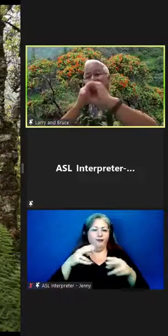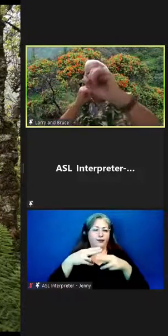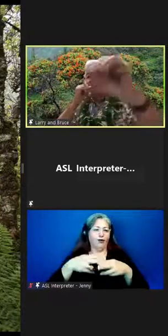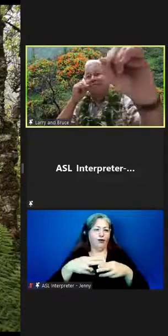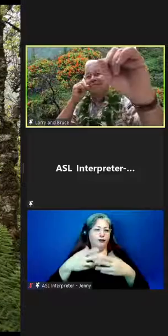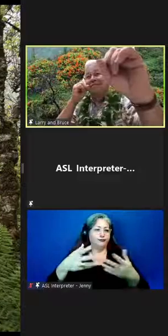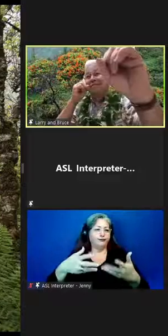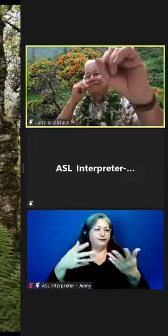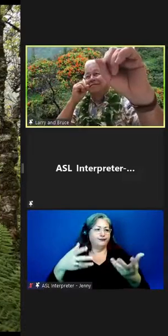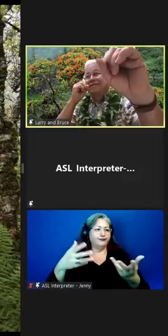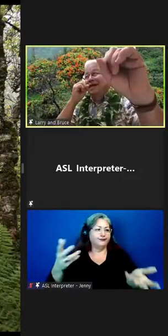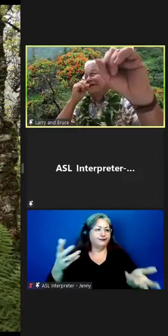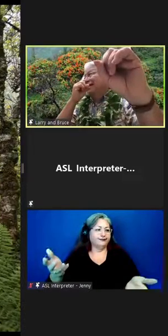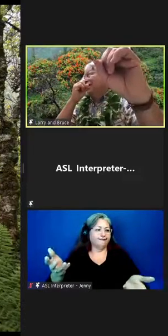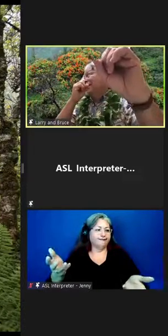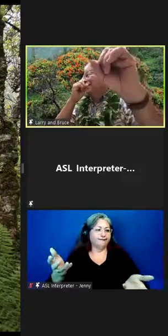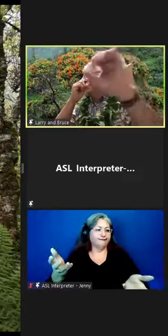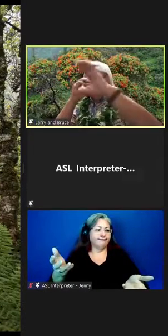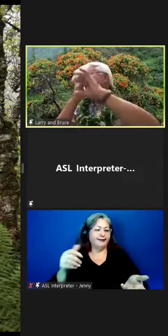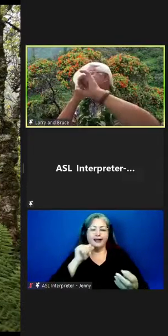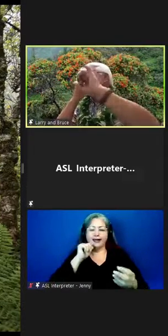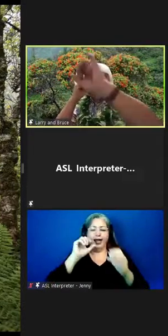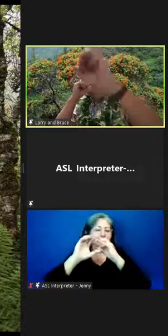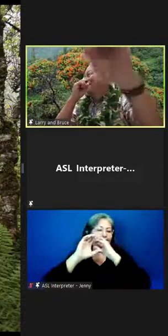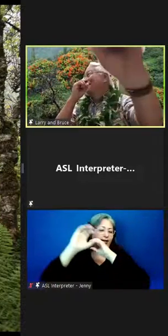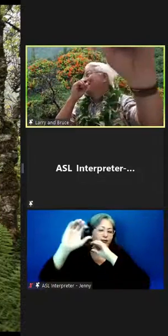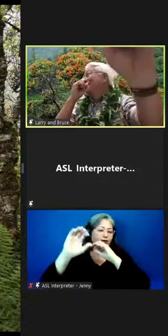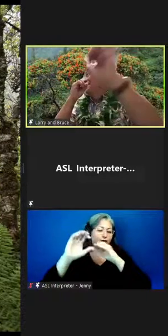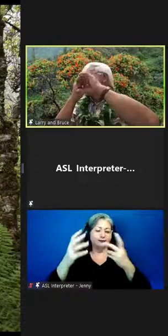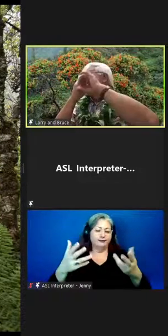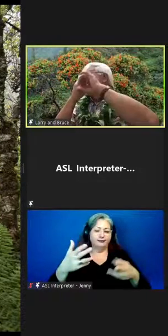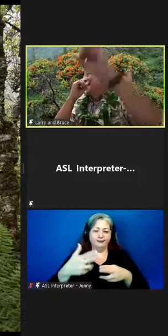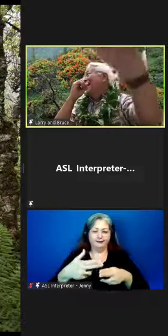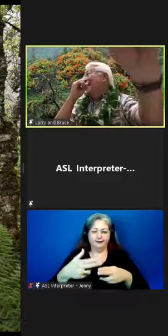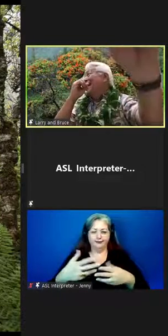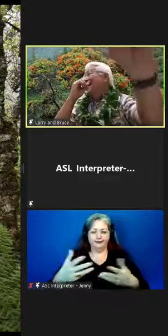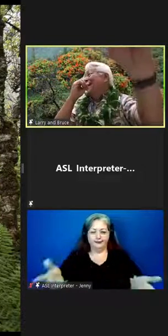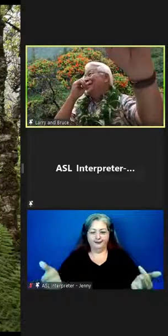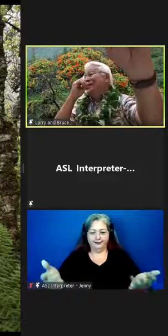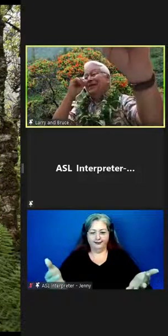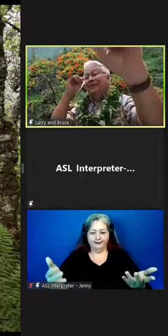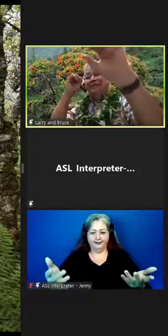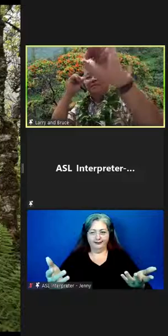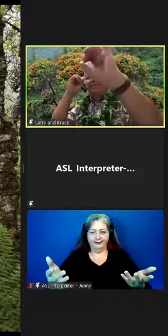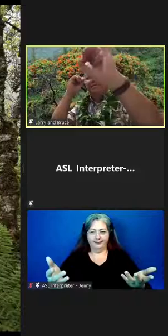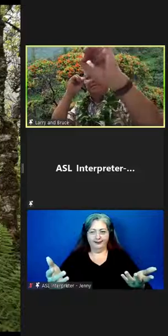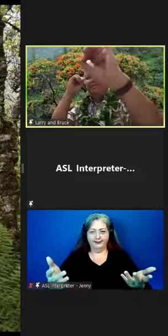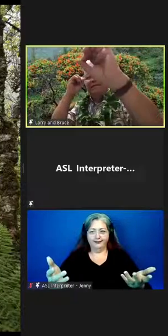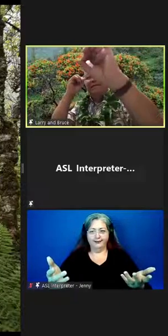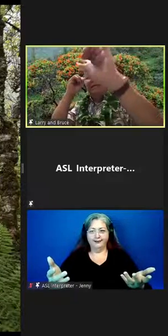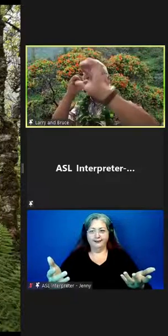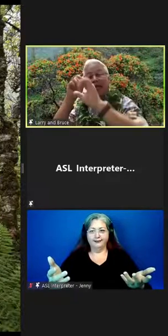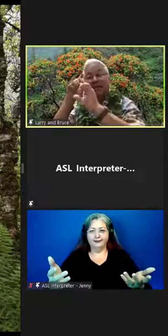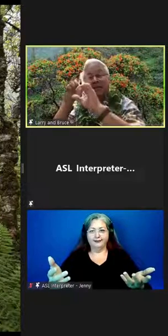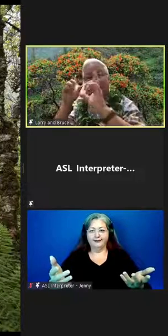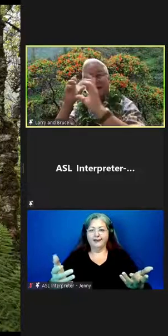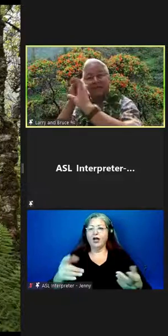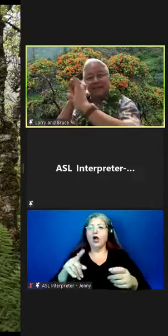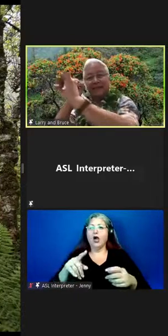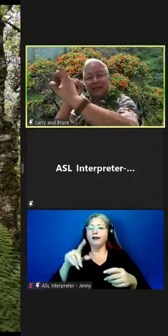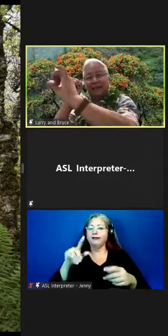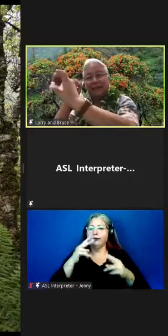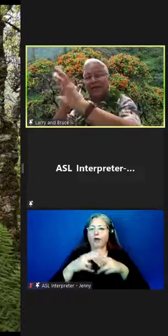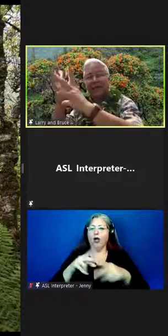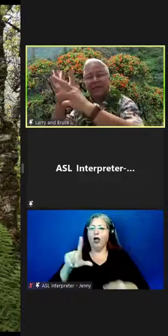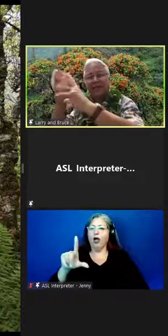call them not telescopes but and uh look and glass